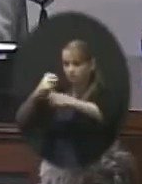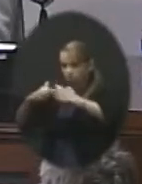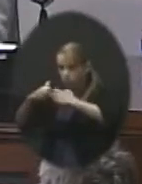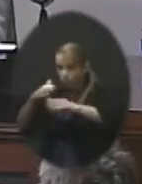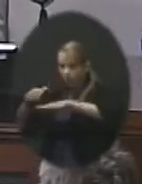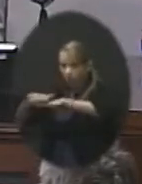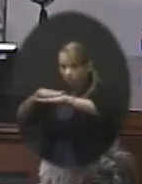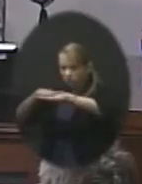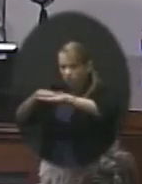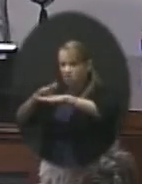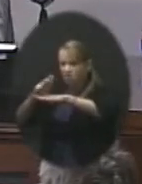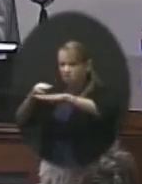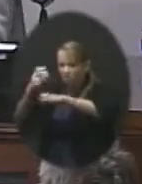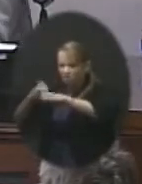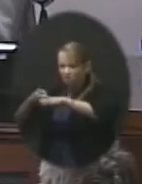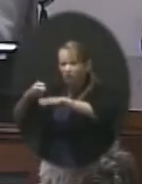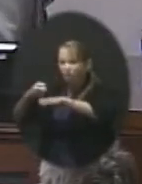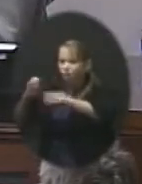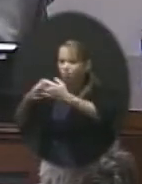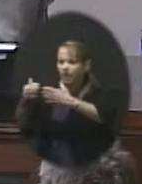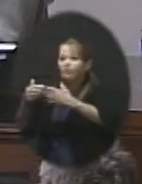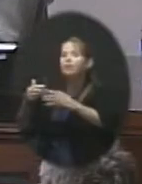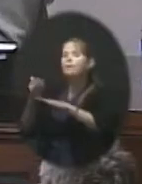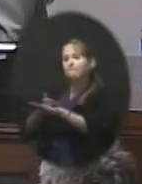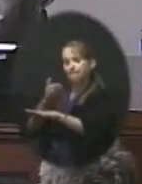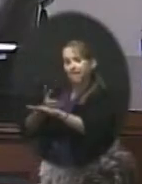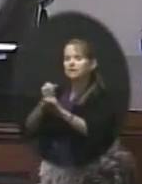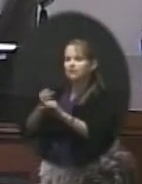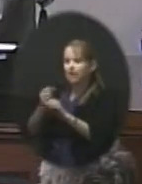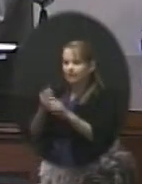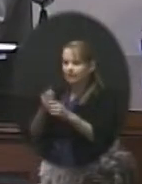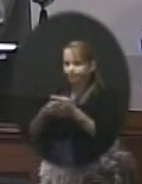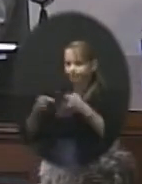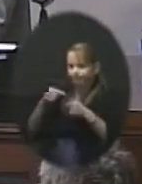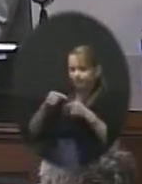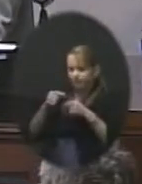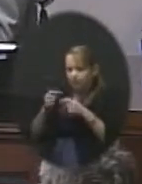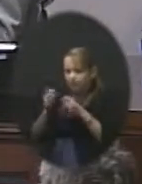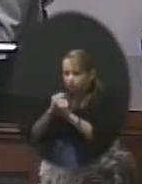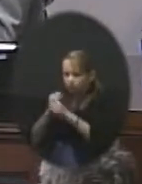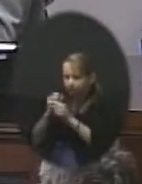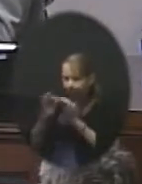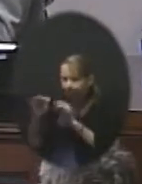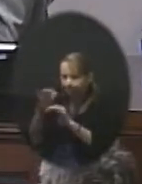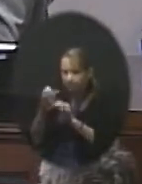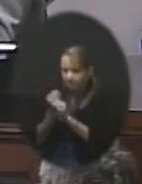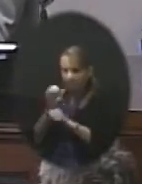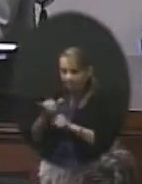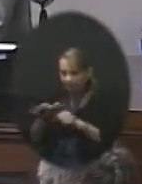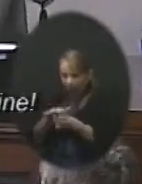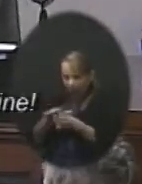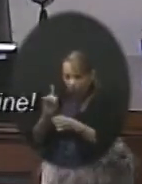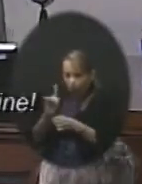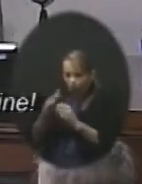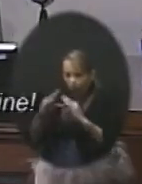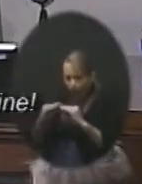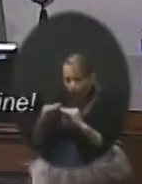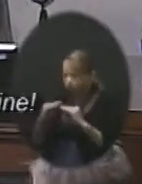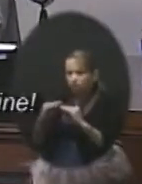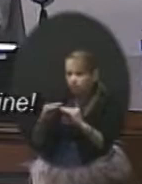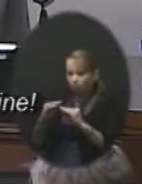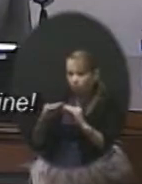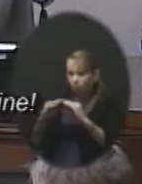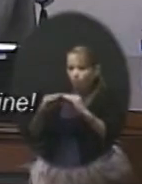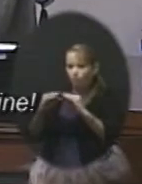We can do, our operations and maintenance staff can do remedial actions to try to make that part of the field safer and softer for our